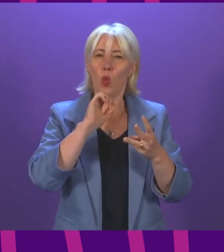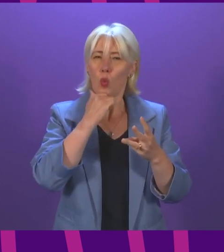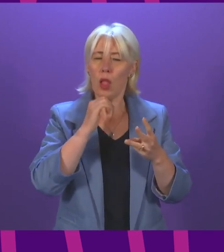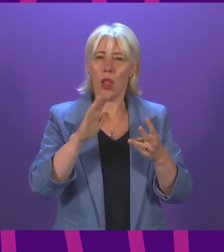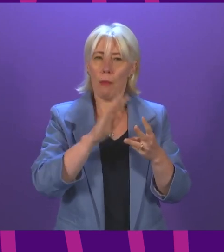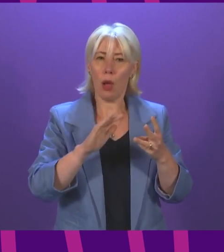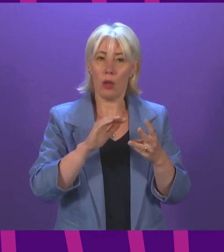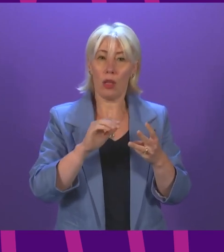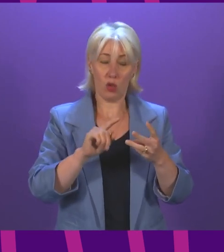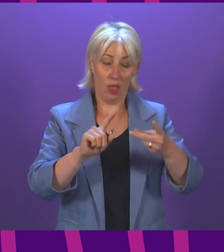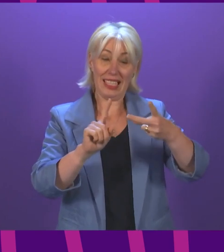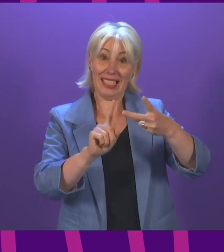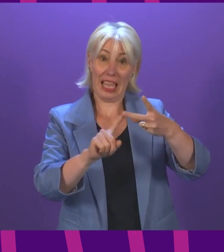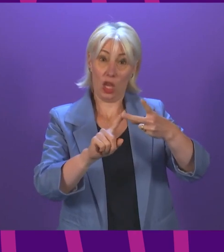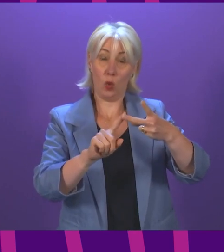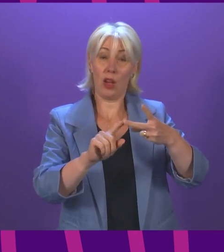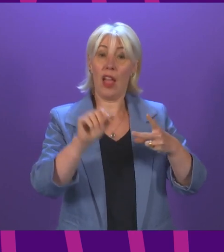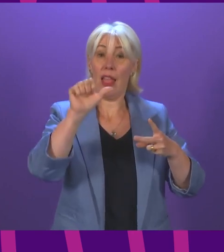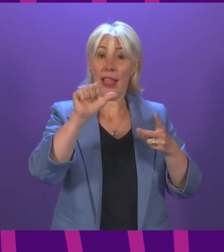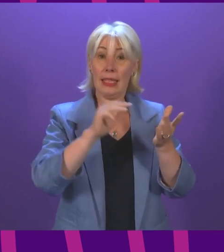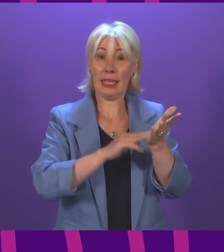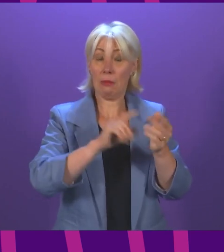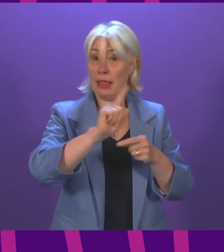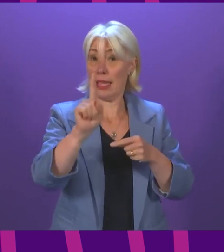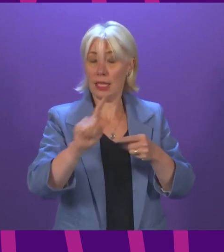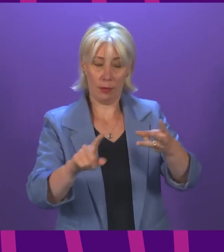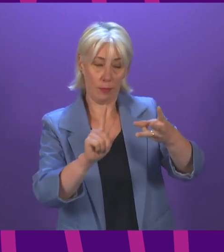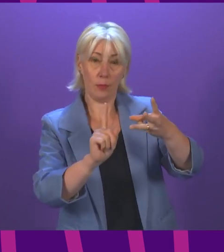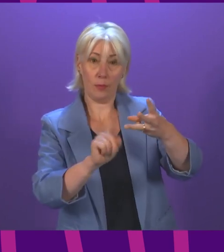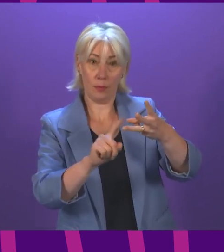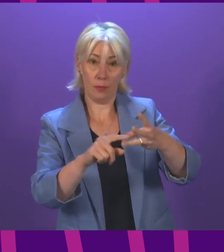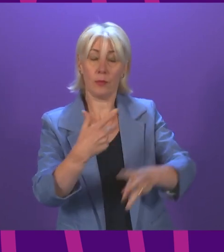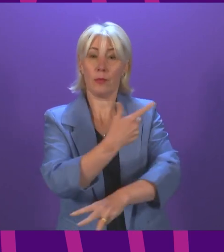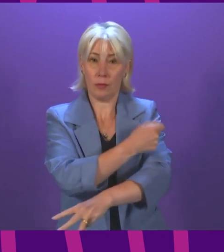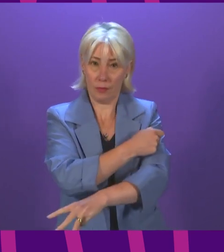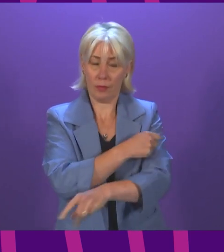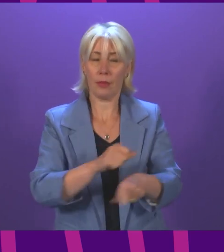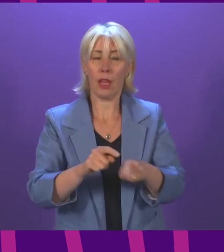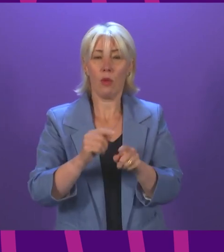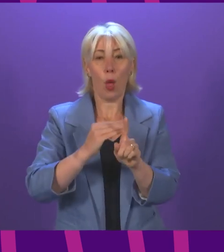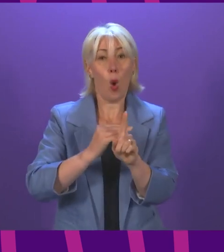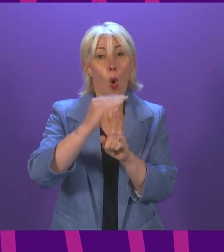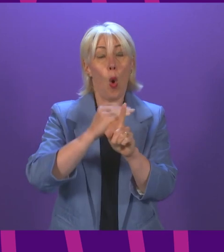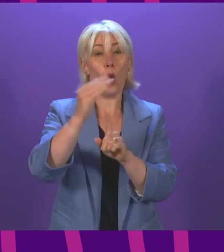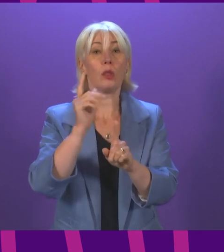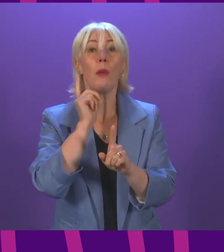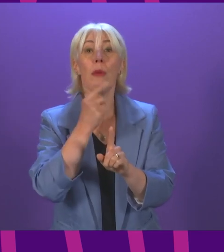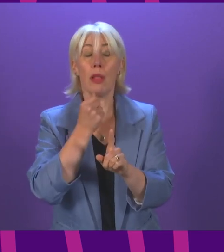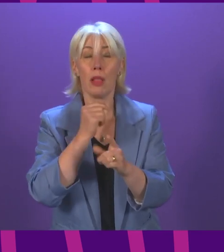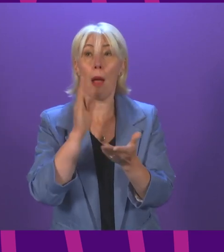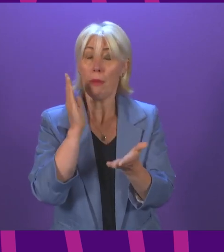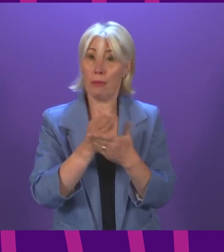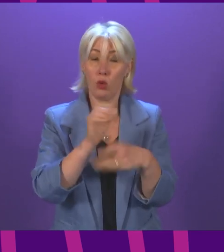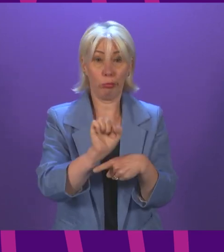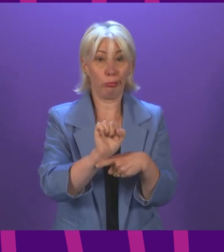months after the second dose. This year, more than ever, we must ensure those in the higher risk age groups are protected against other